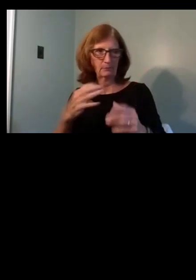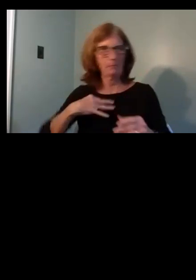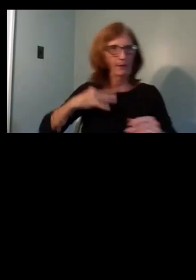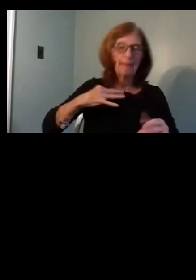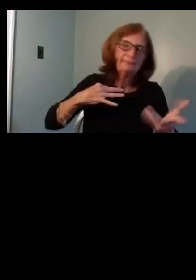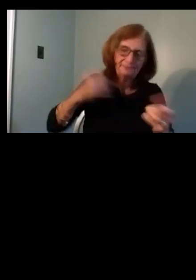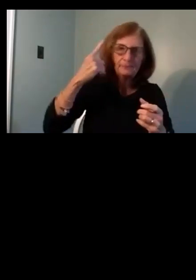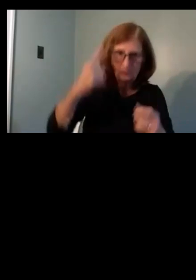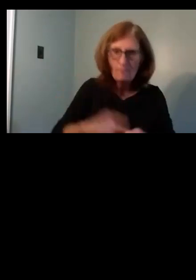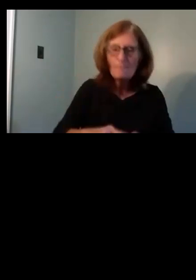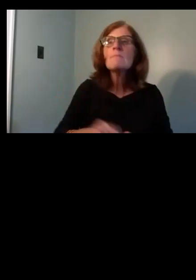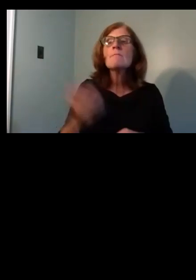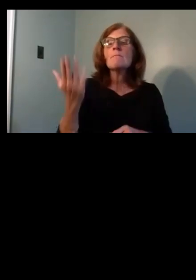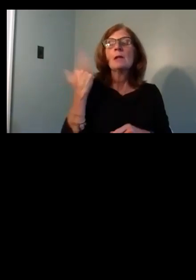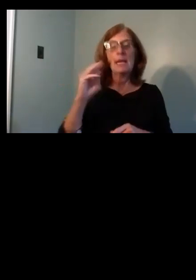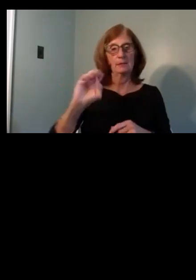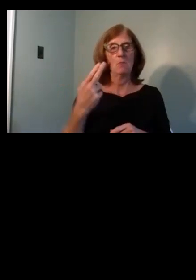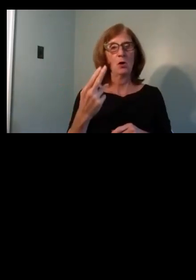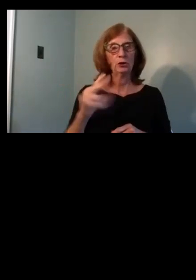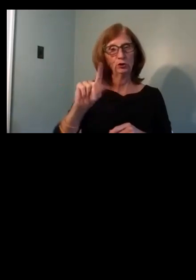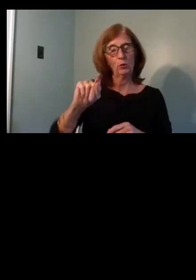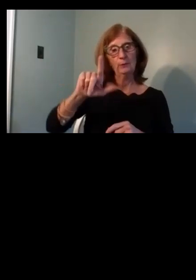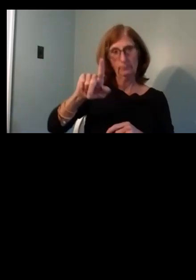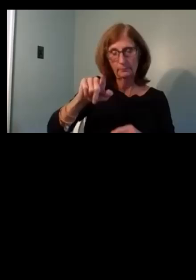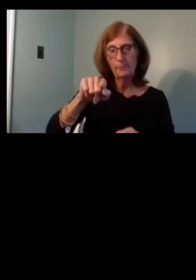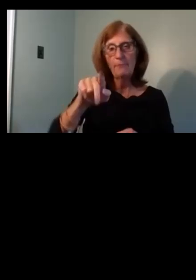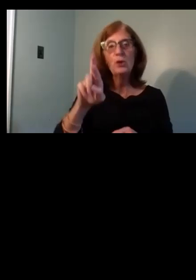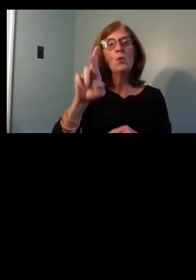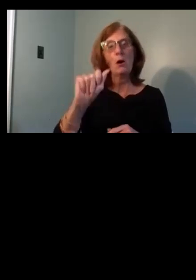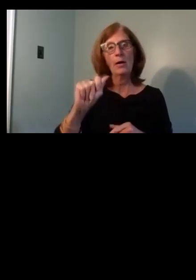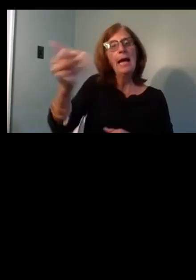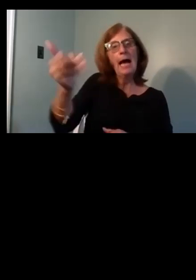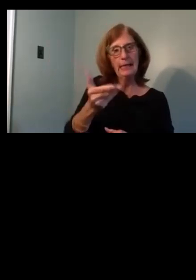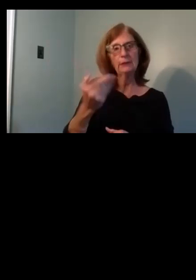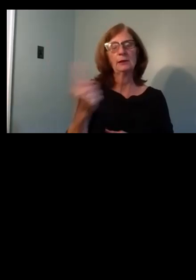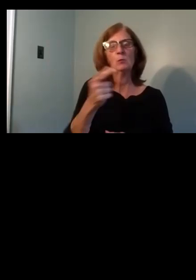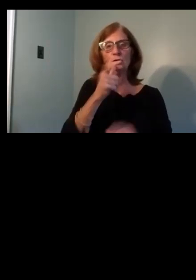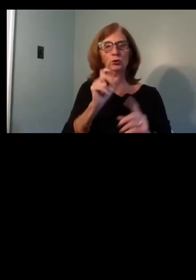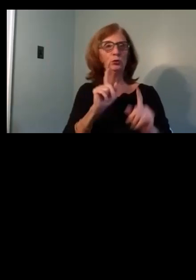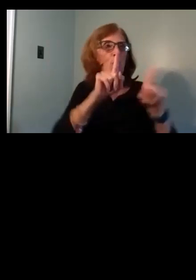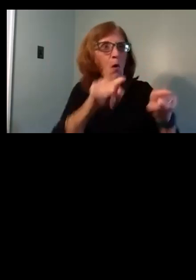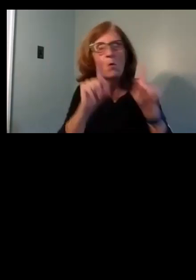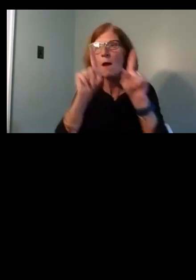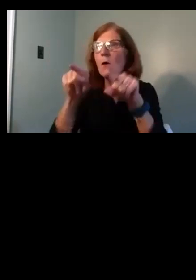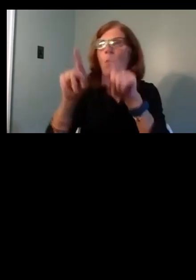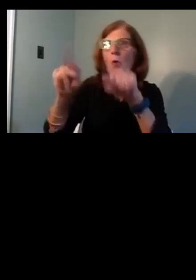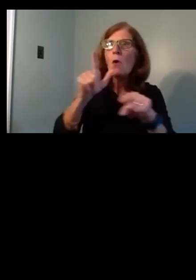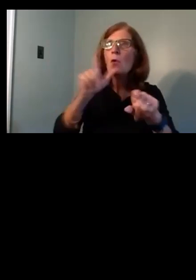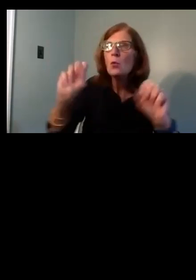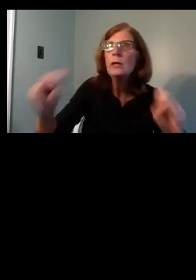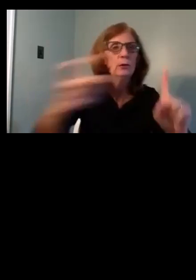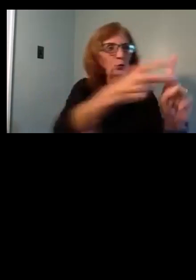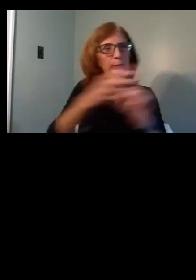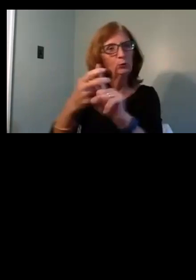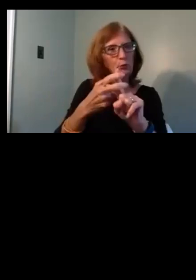of 2021 that the URA hired a broker to begin going out and looking to see whom we could attract for